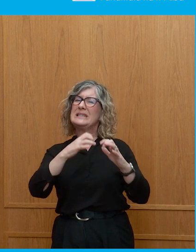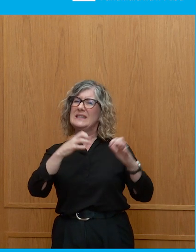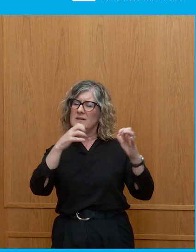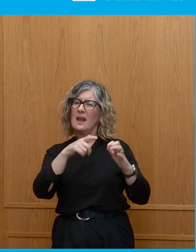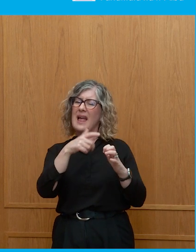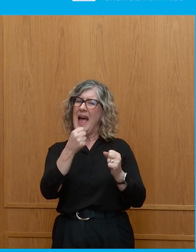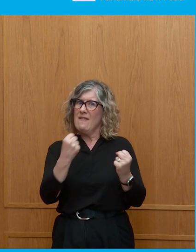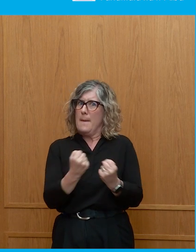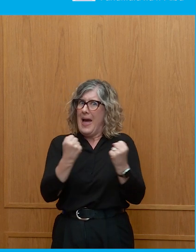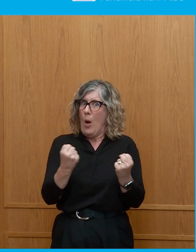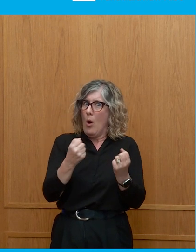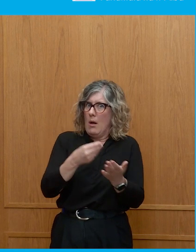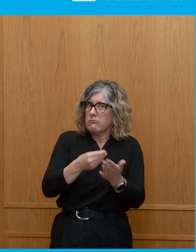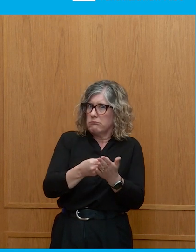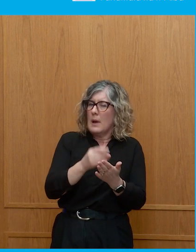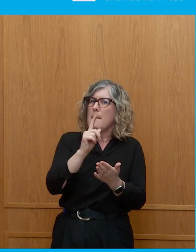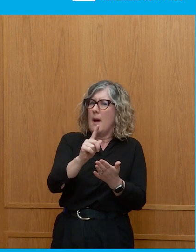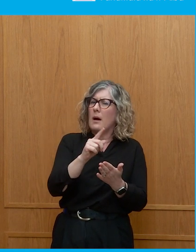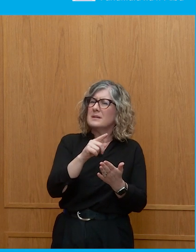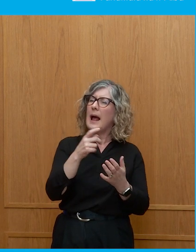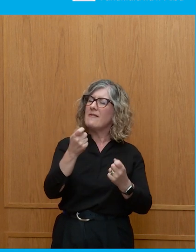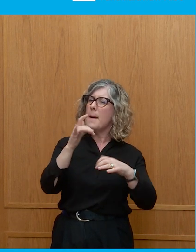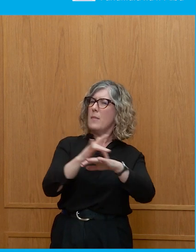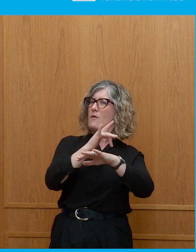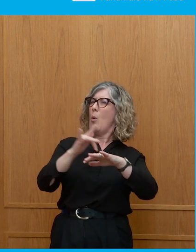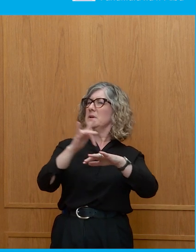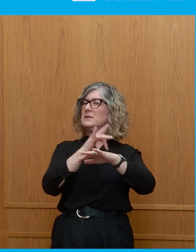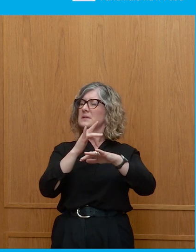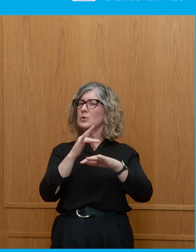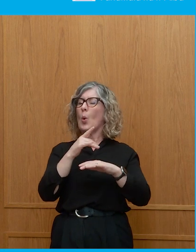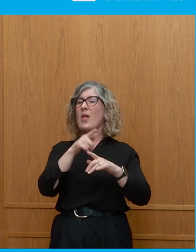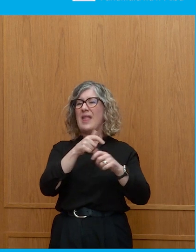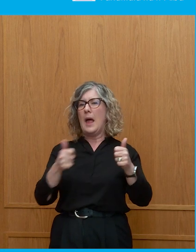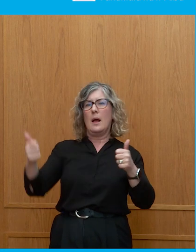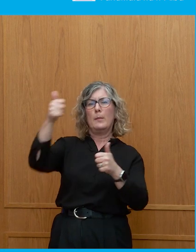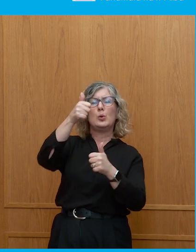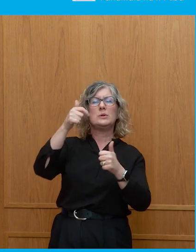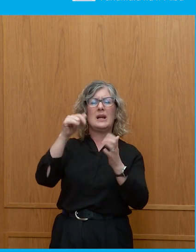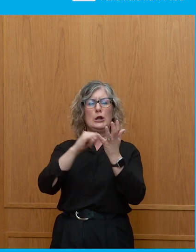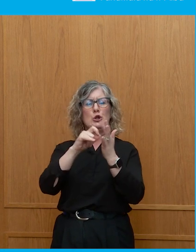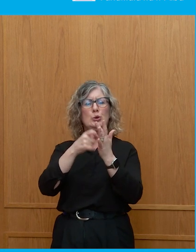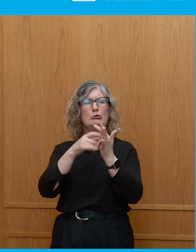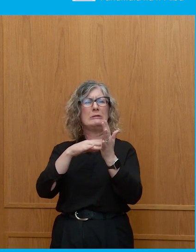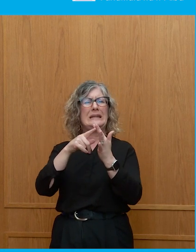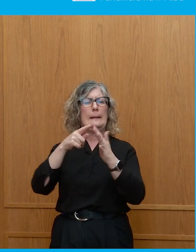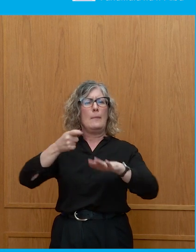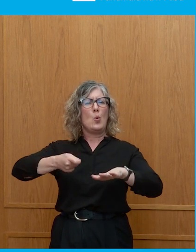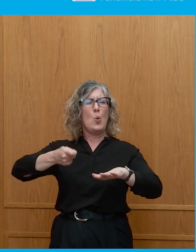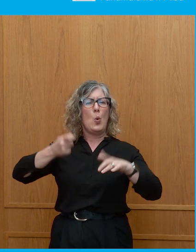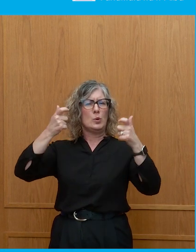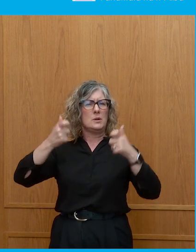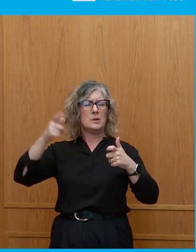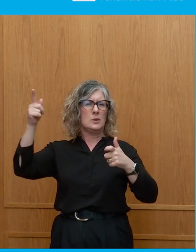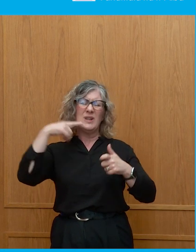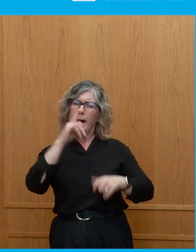purse. But then they installed a Supreme Court who could tell them that what they just did is wrong, fix that. And they installed a